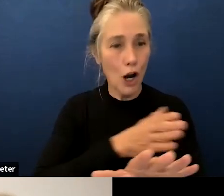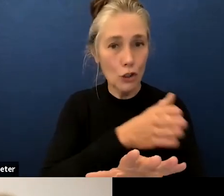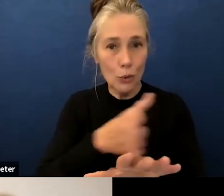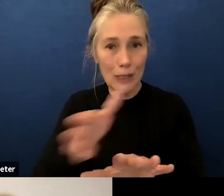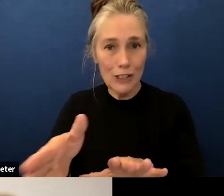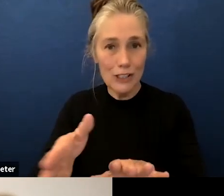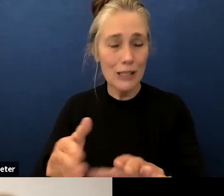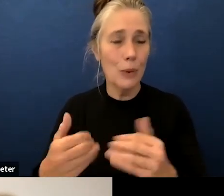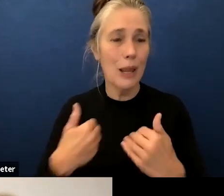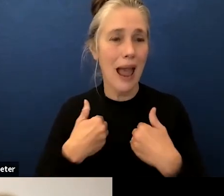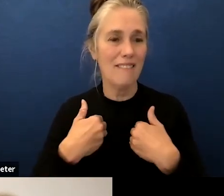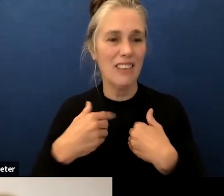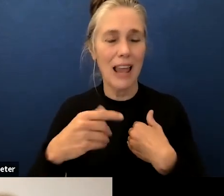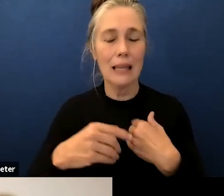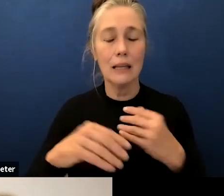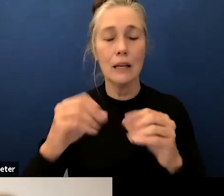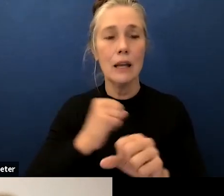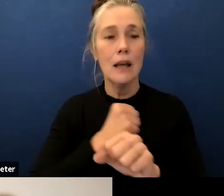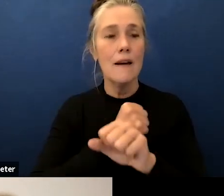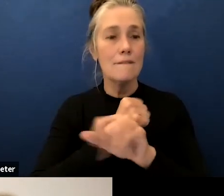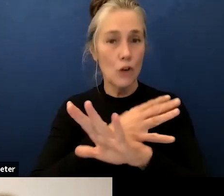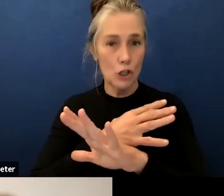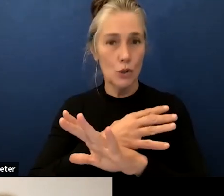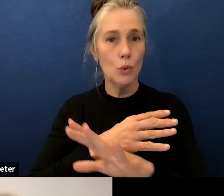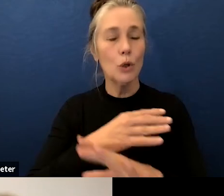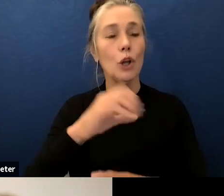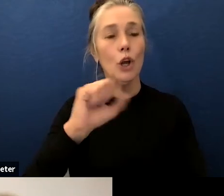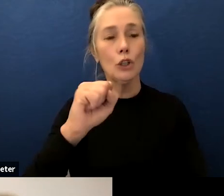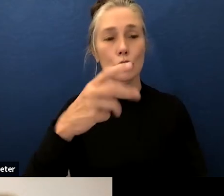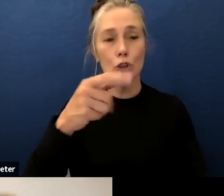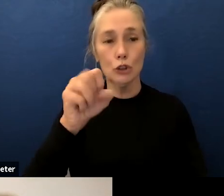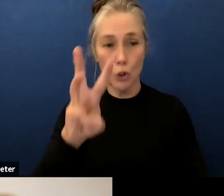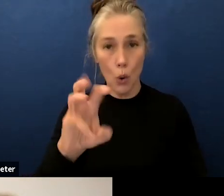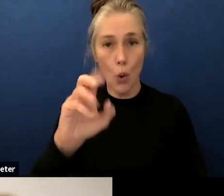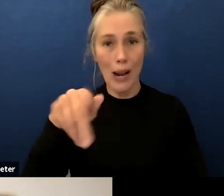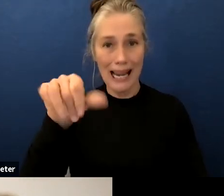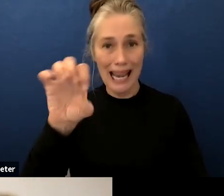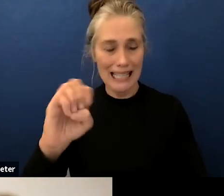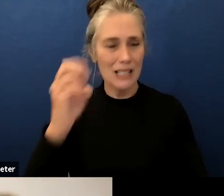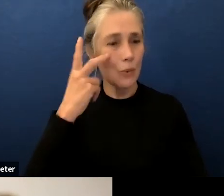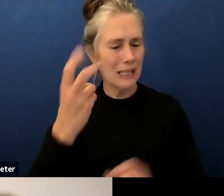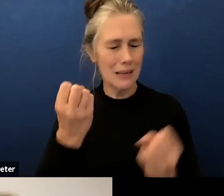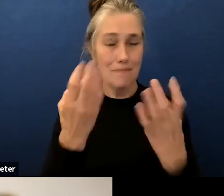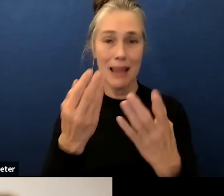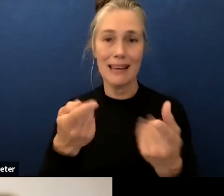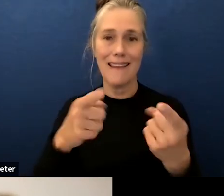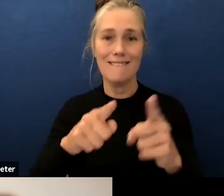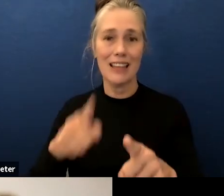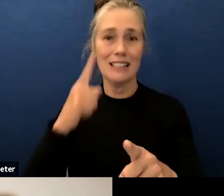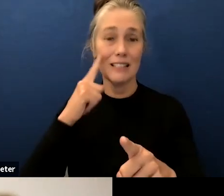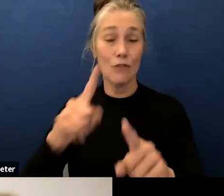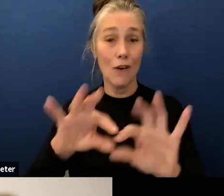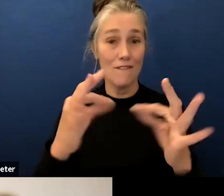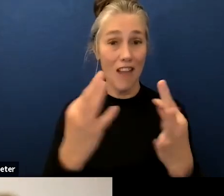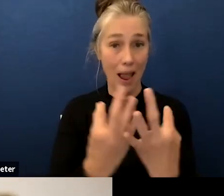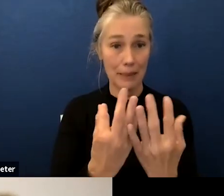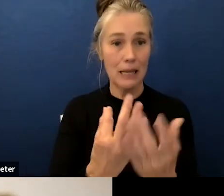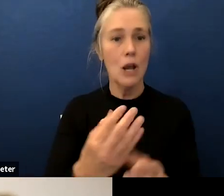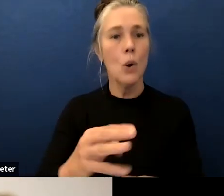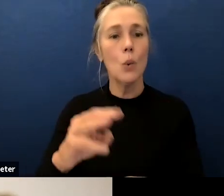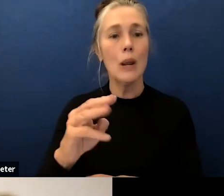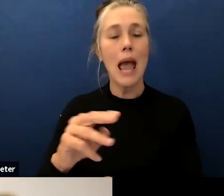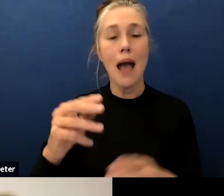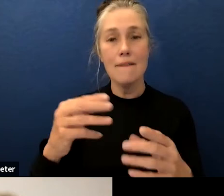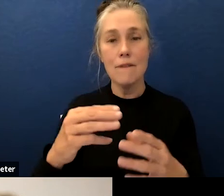continue to hold multiple events for families and for students we have mous with santa barbara ed